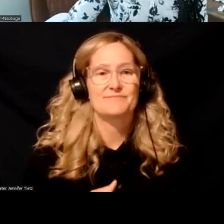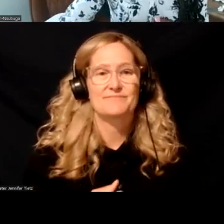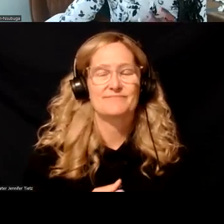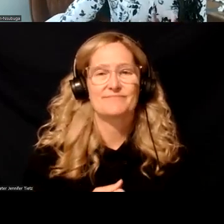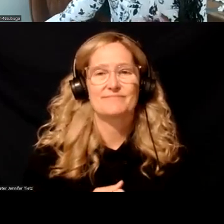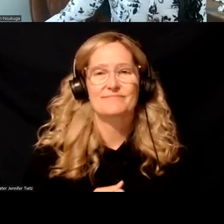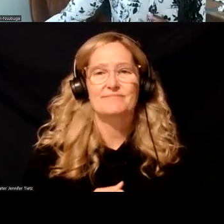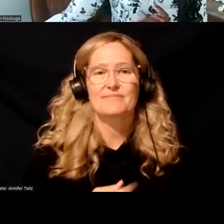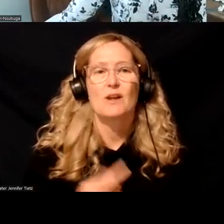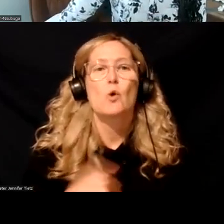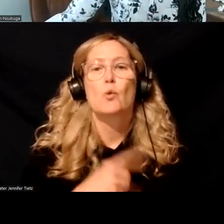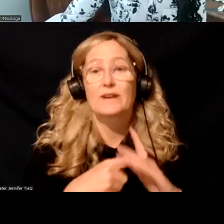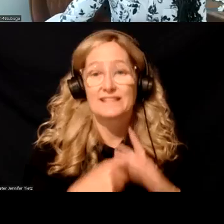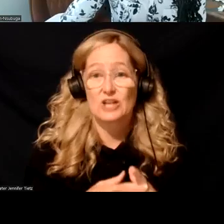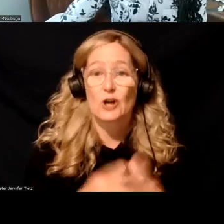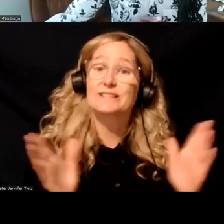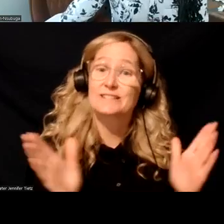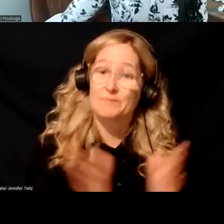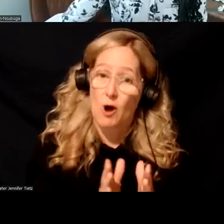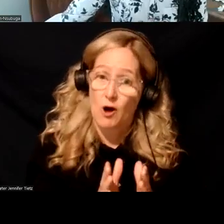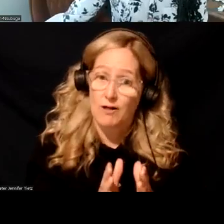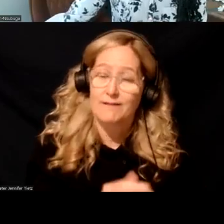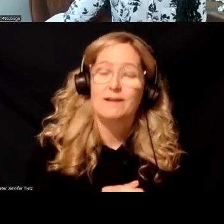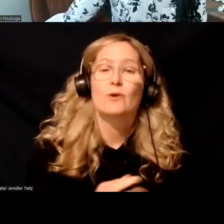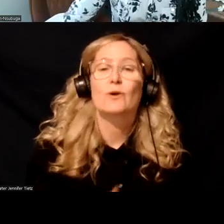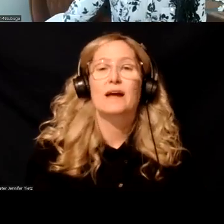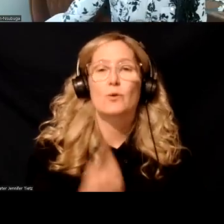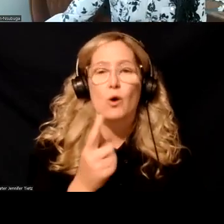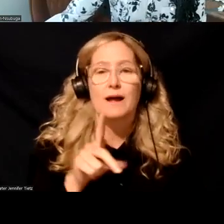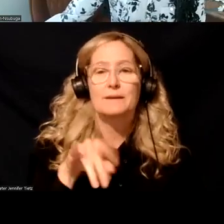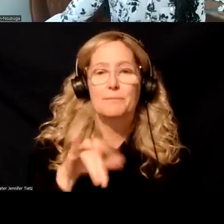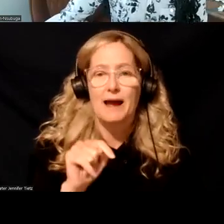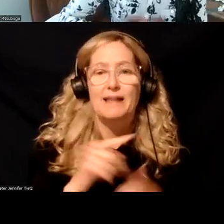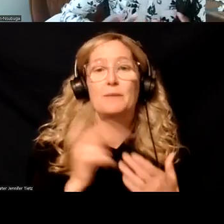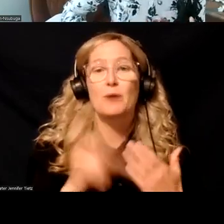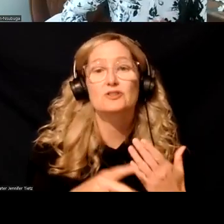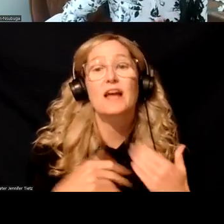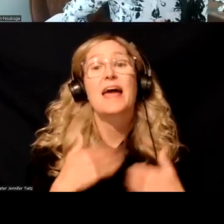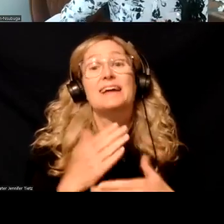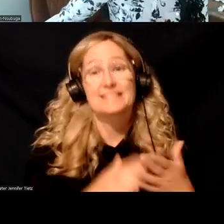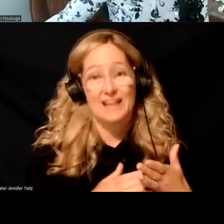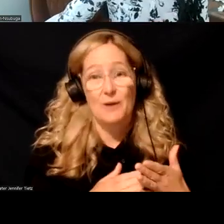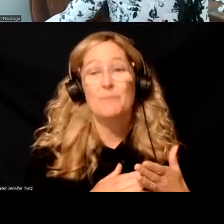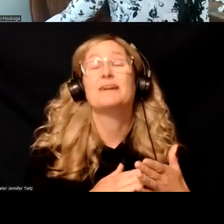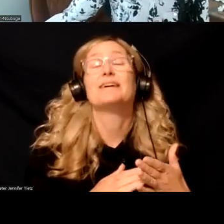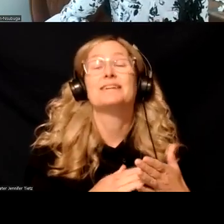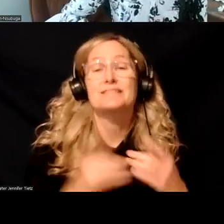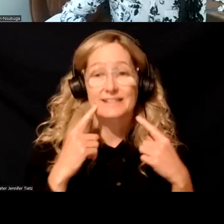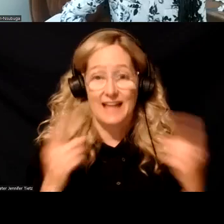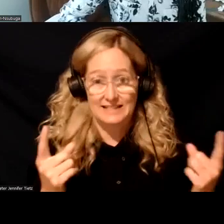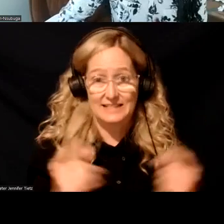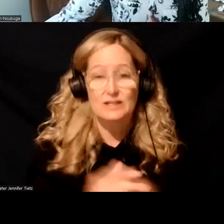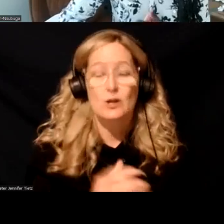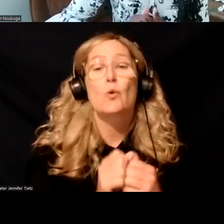So we, we started off small. Um, we started with one pilot project. We had some successes. And in that pilot project, we